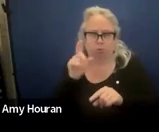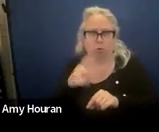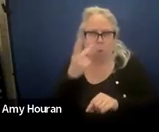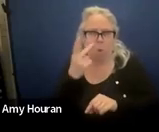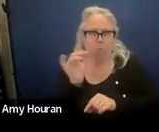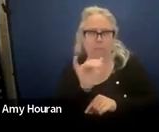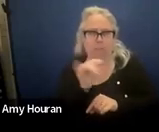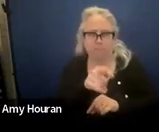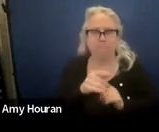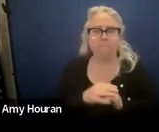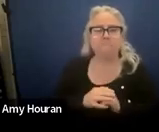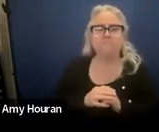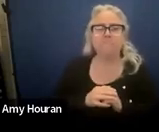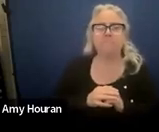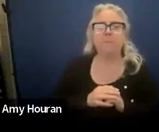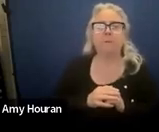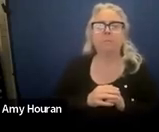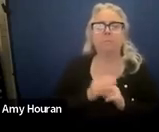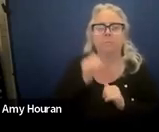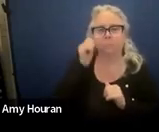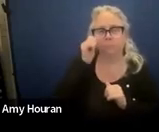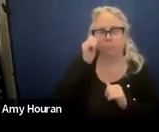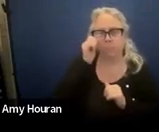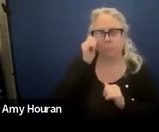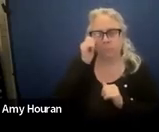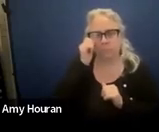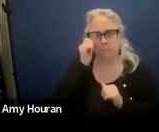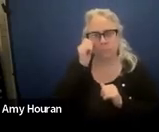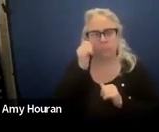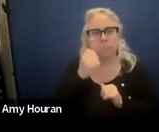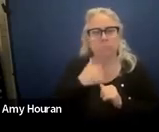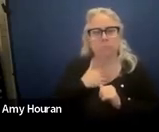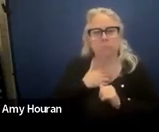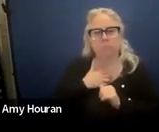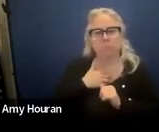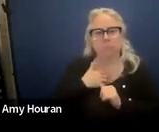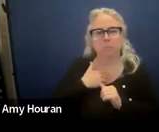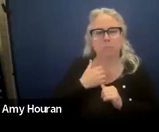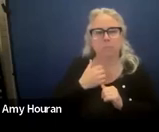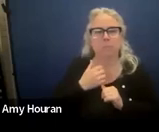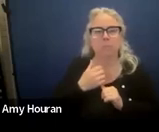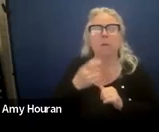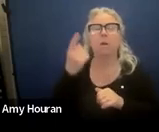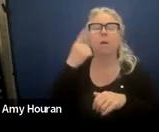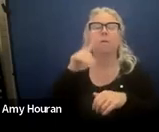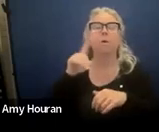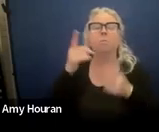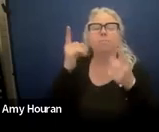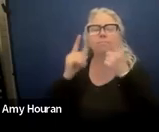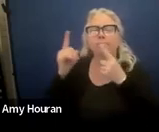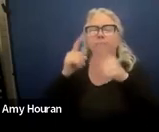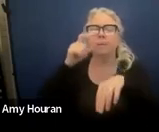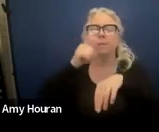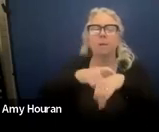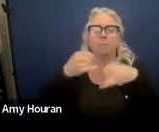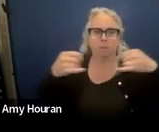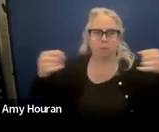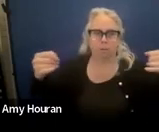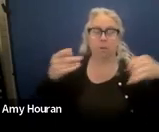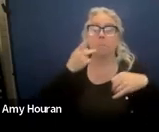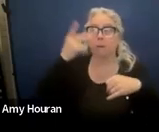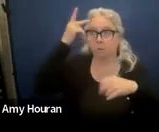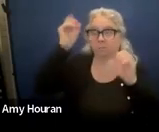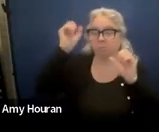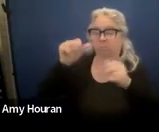and of course um that for a consideration for the timeline parents can waive their right